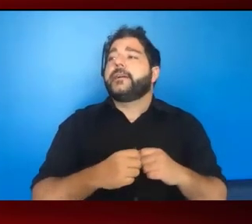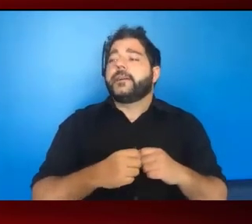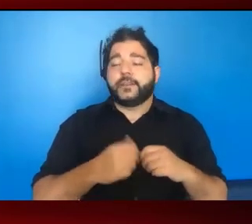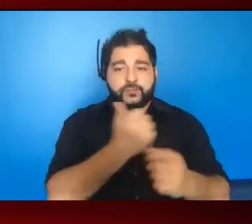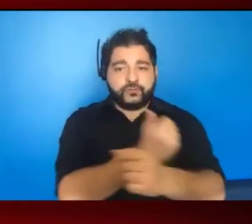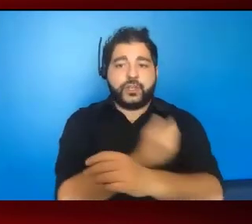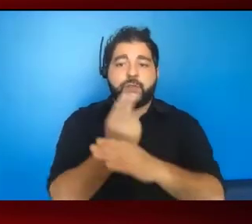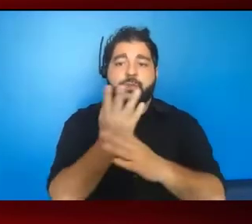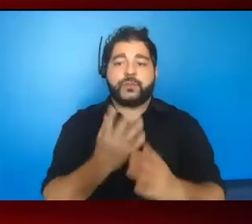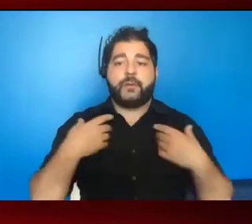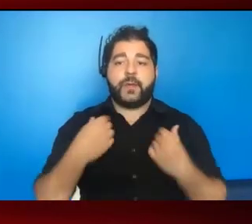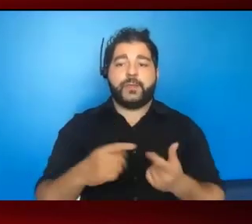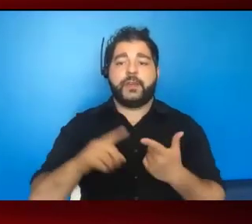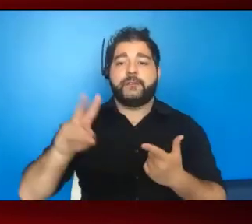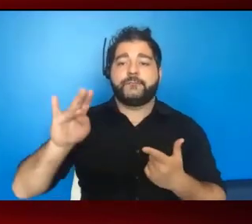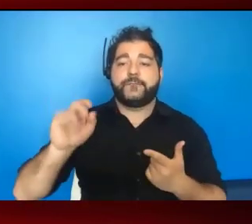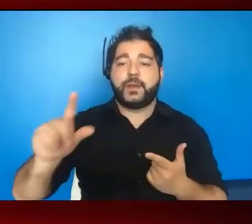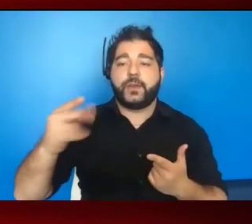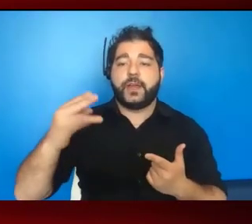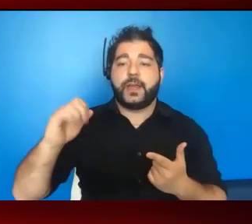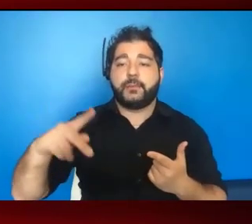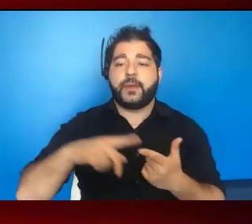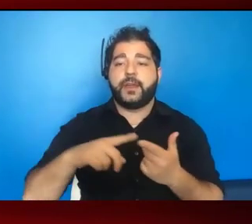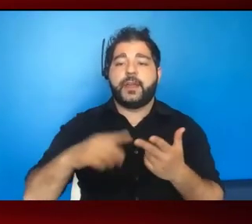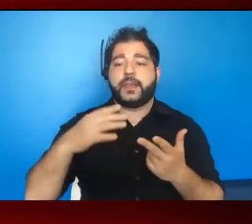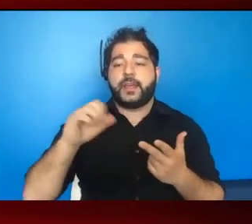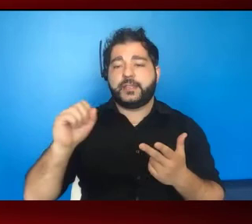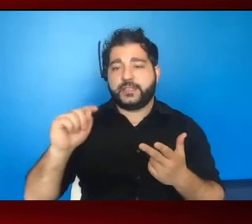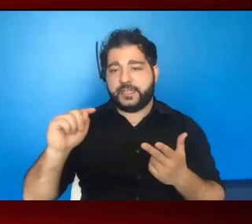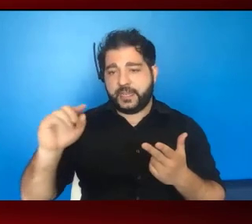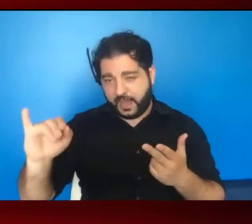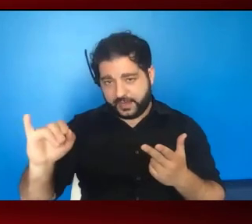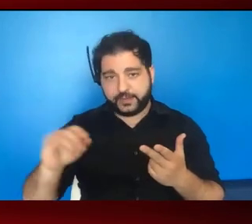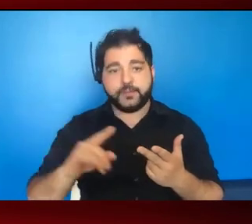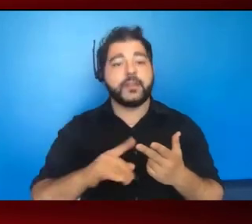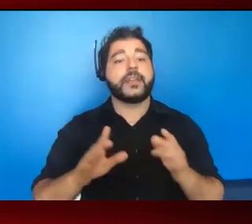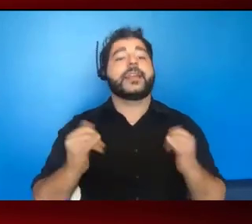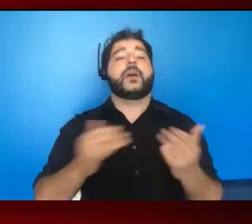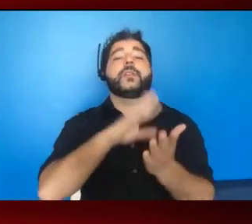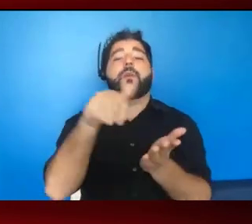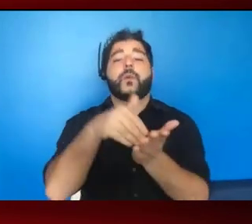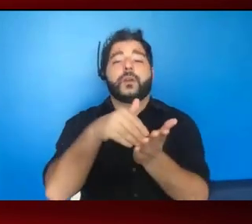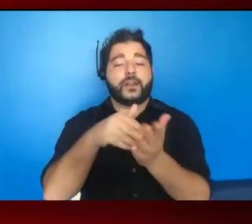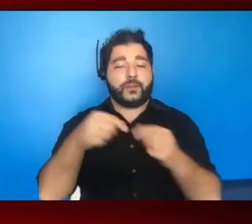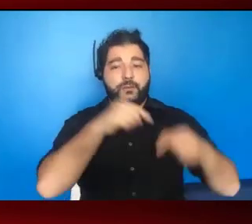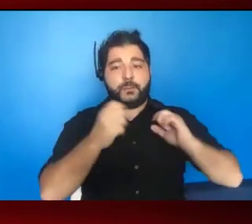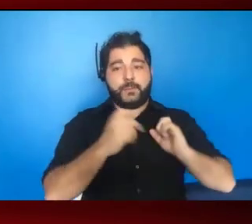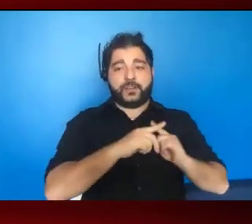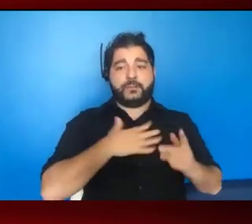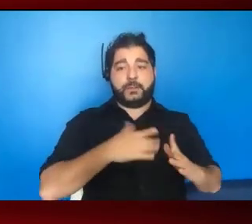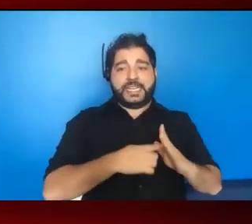user health, viral hepatitis, and STI. At its core, I go back to what I said at the beginning.